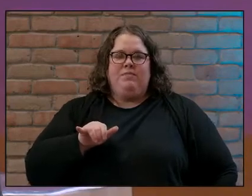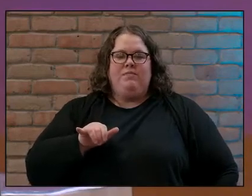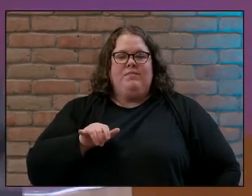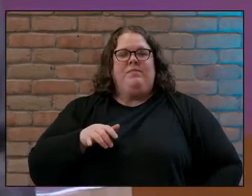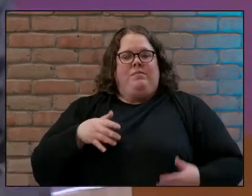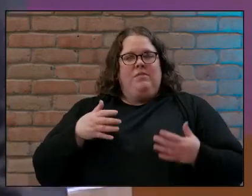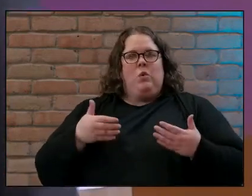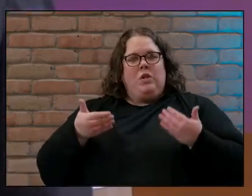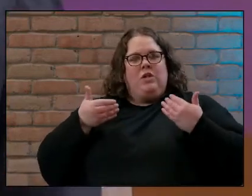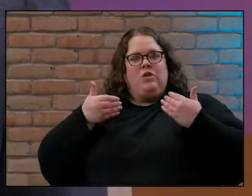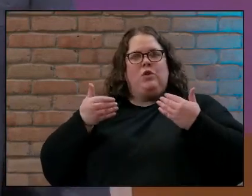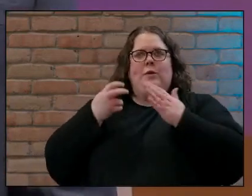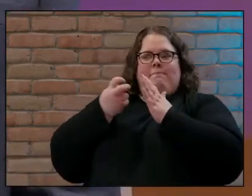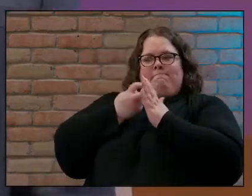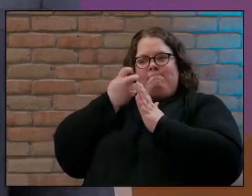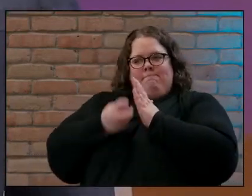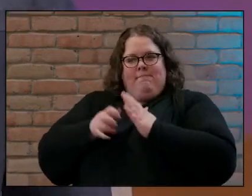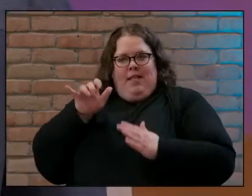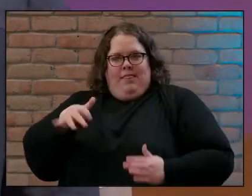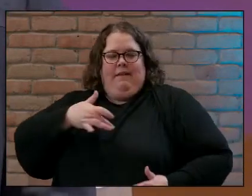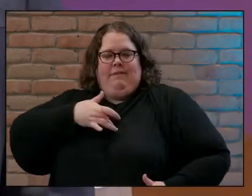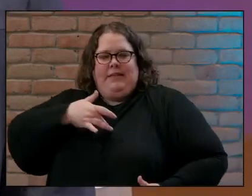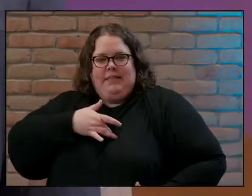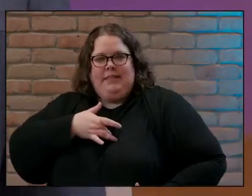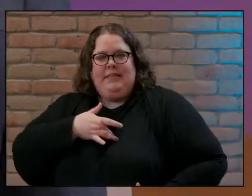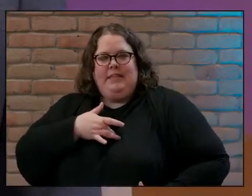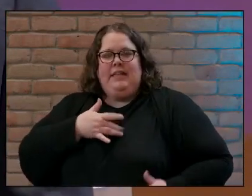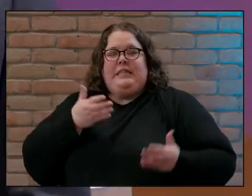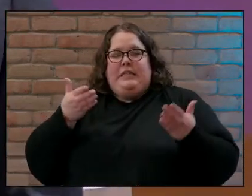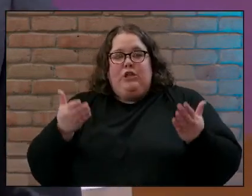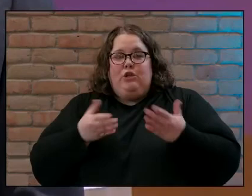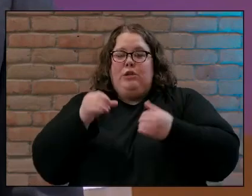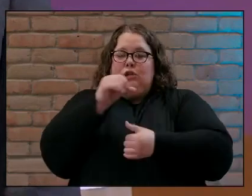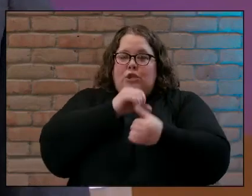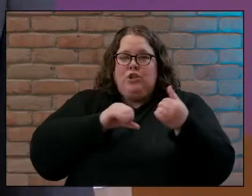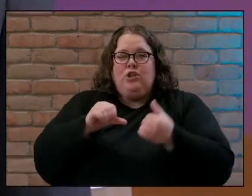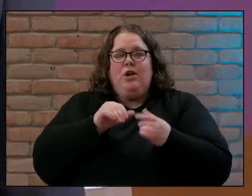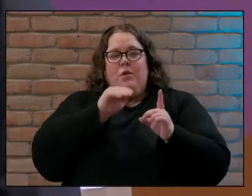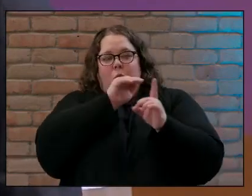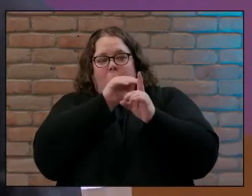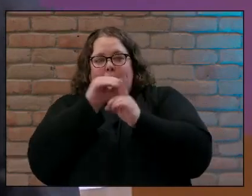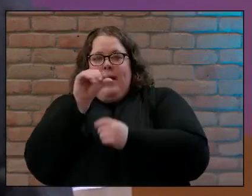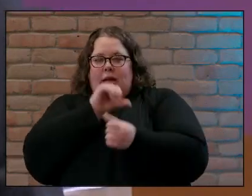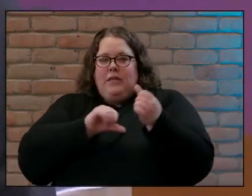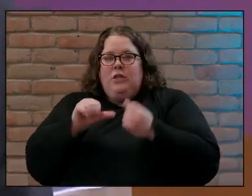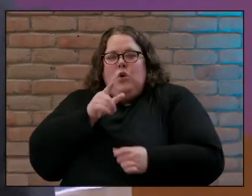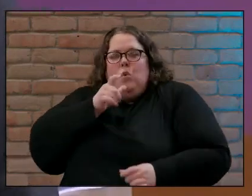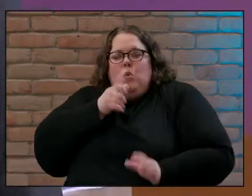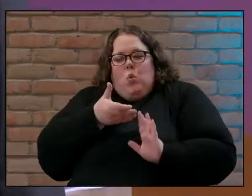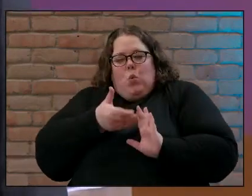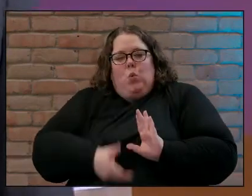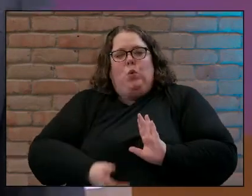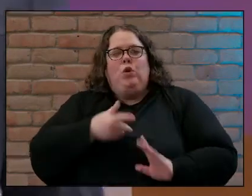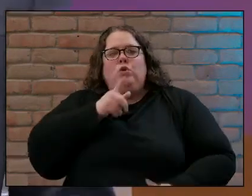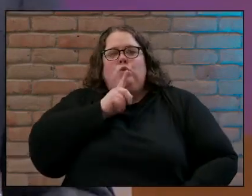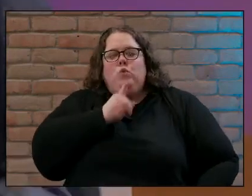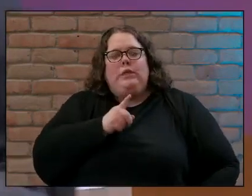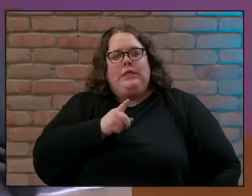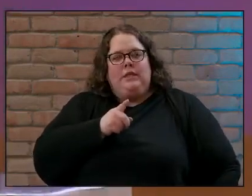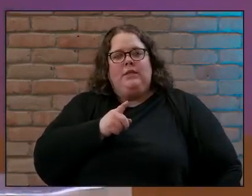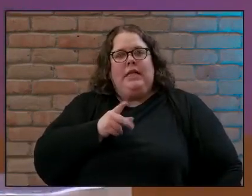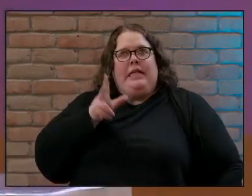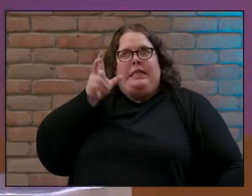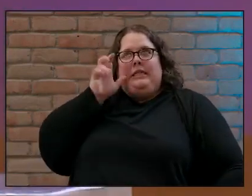into that let's live into that I need of who we truly are in Jesus let's listen to his voice